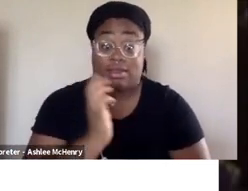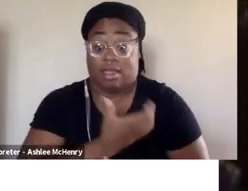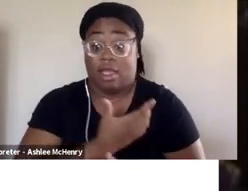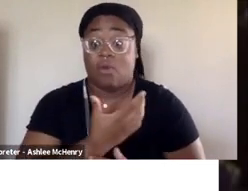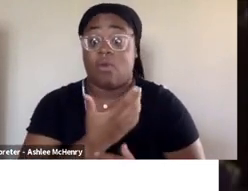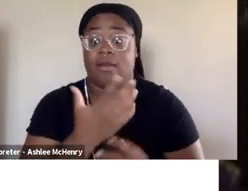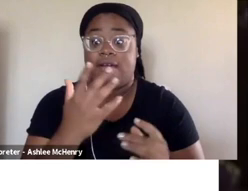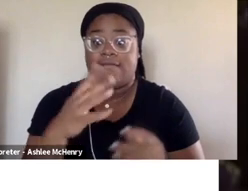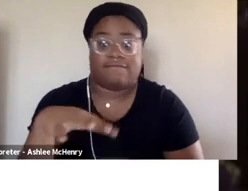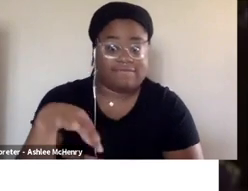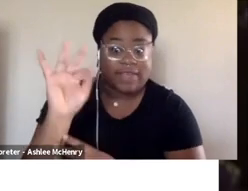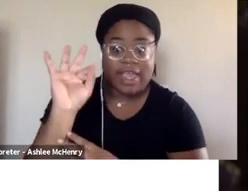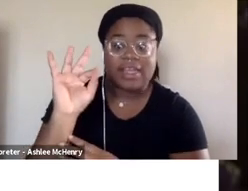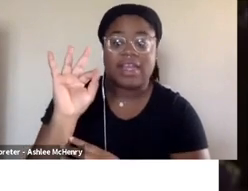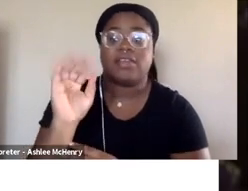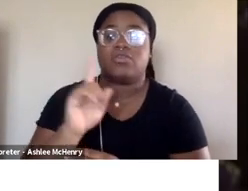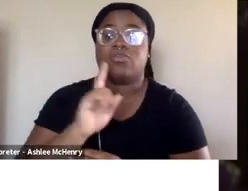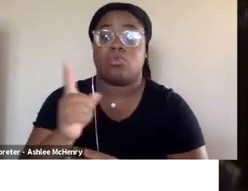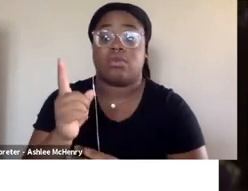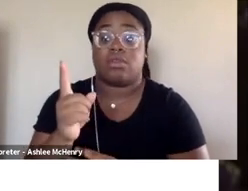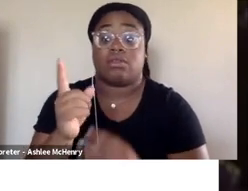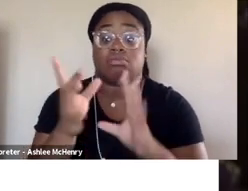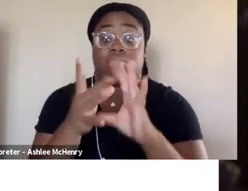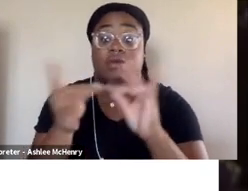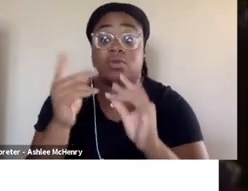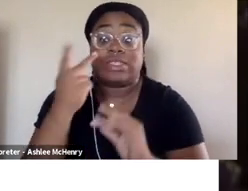that made it past those moderation tools.